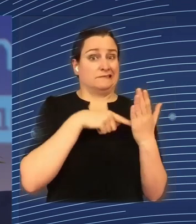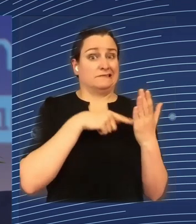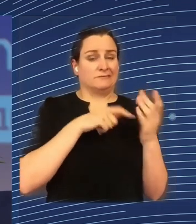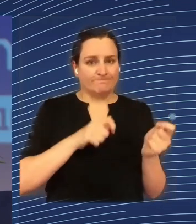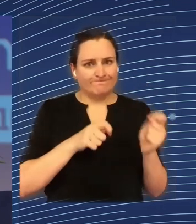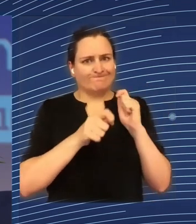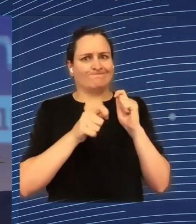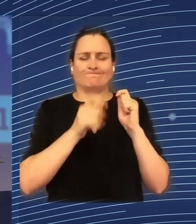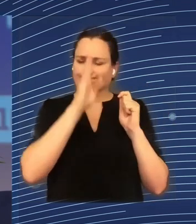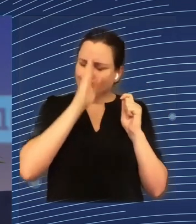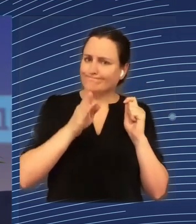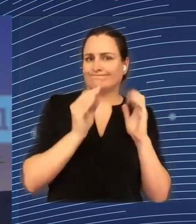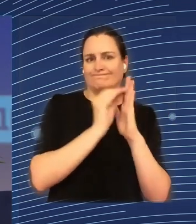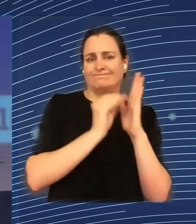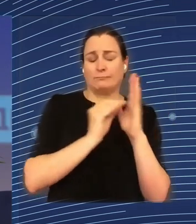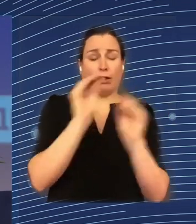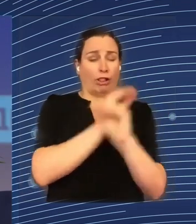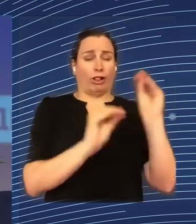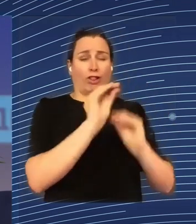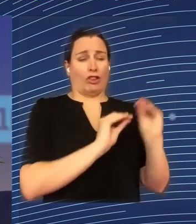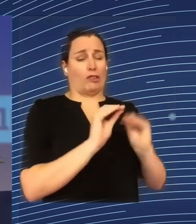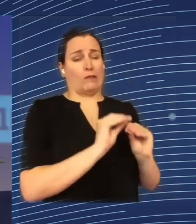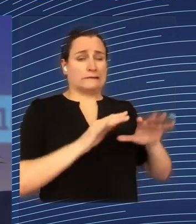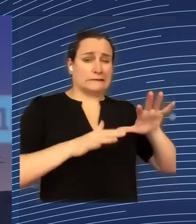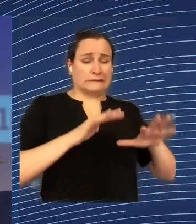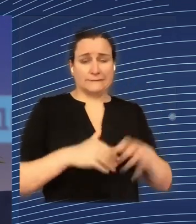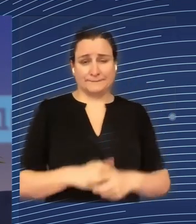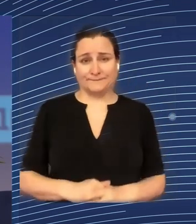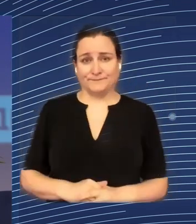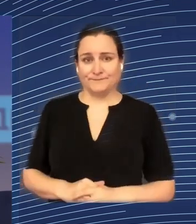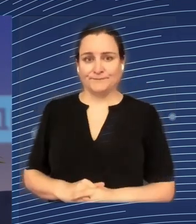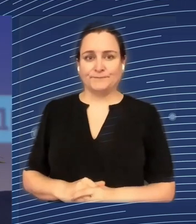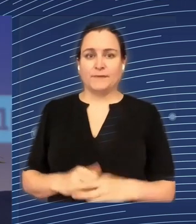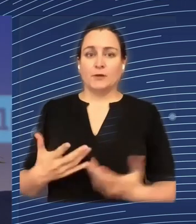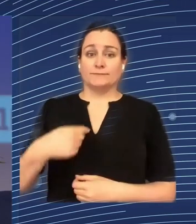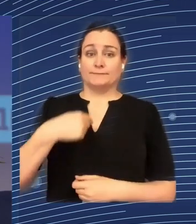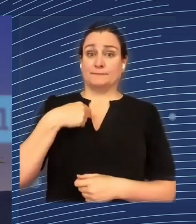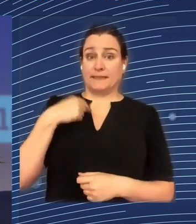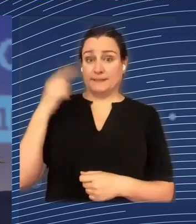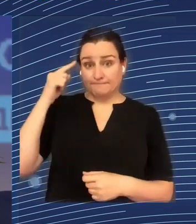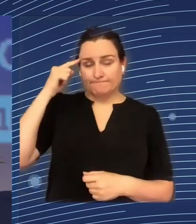I mean, I was thinking of a couple of things. So first thing is